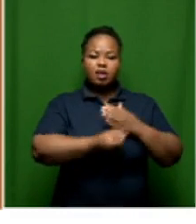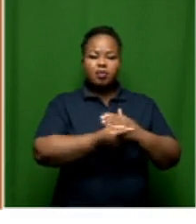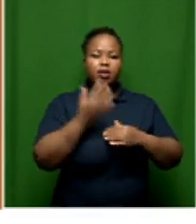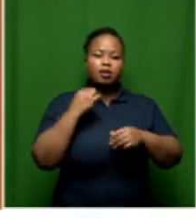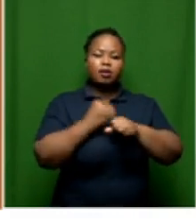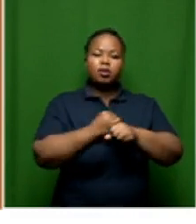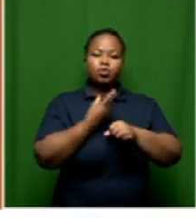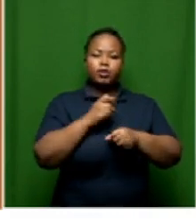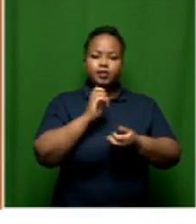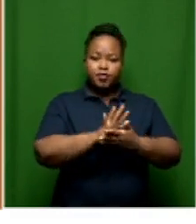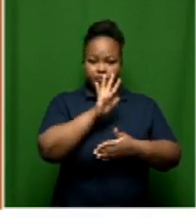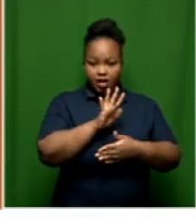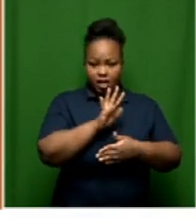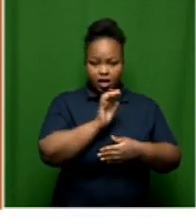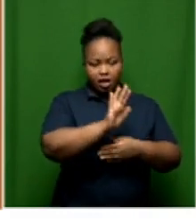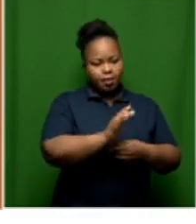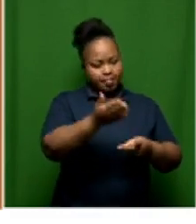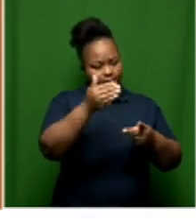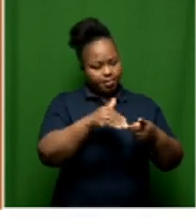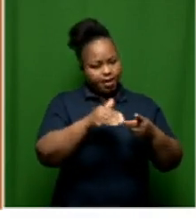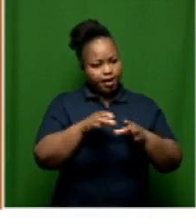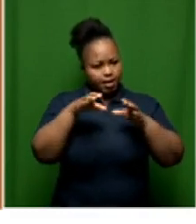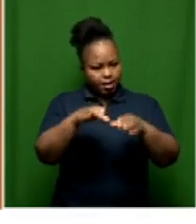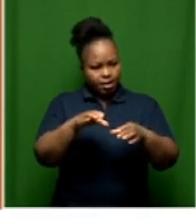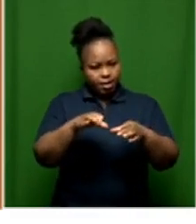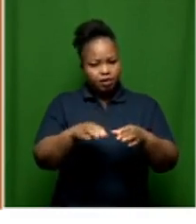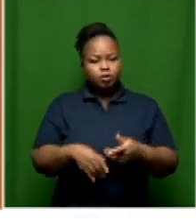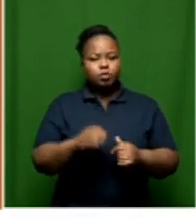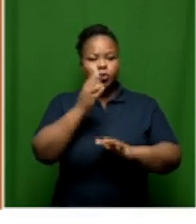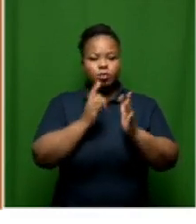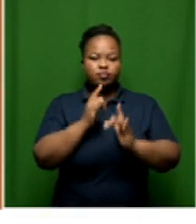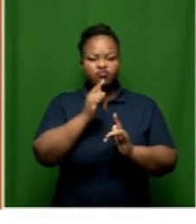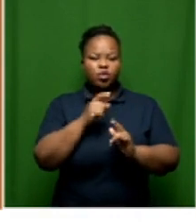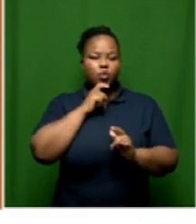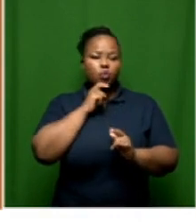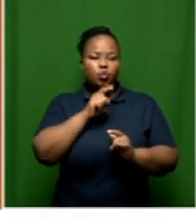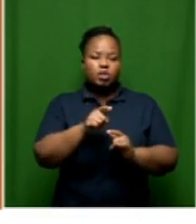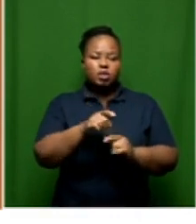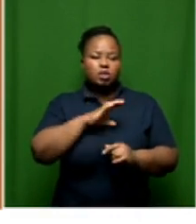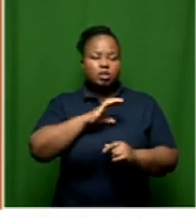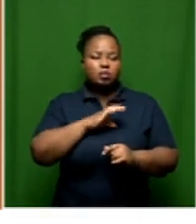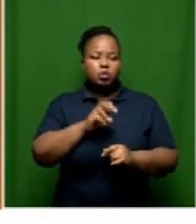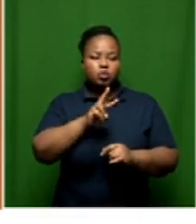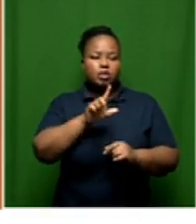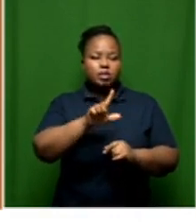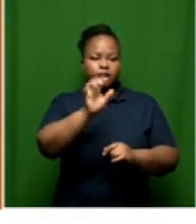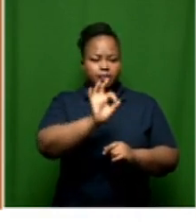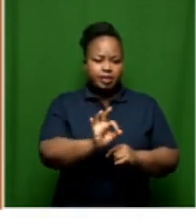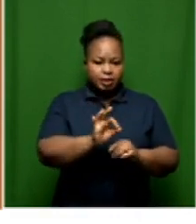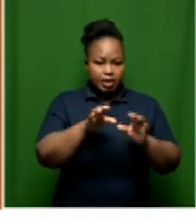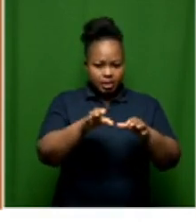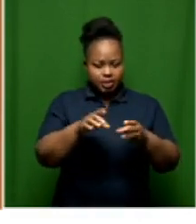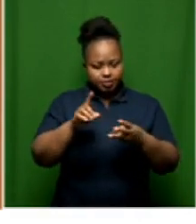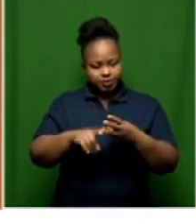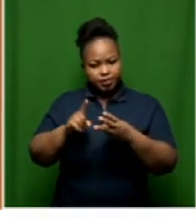in 2015. And then you've got the consumer and the urban news sitting at about 27 percent. And obviously